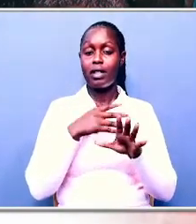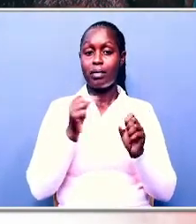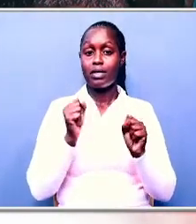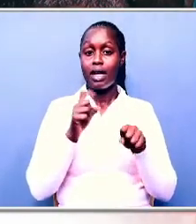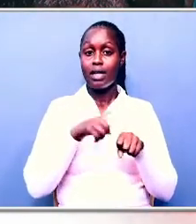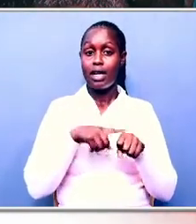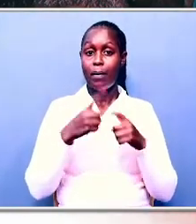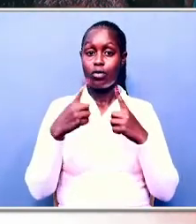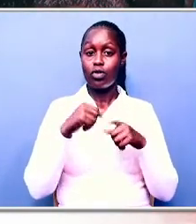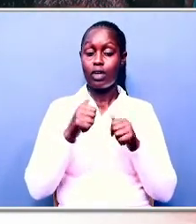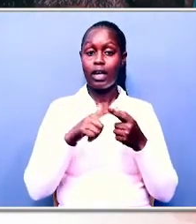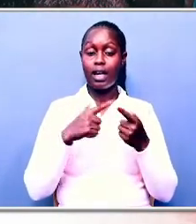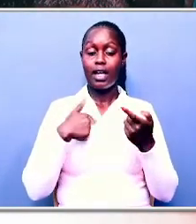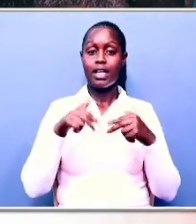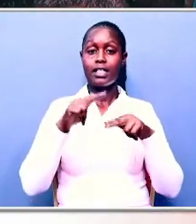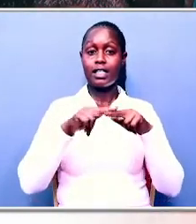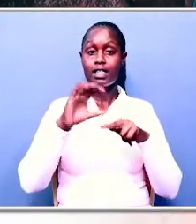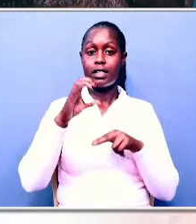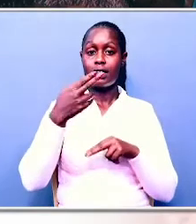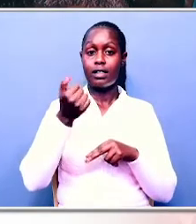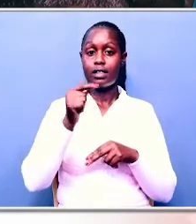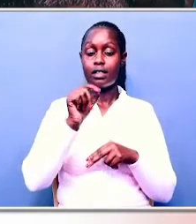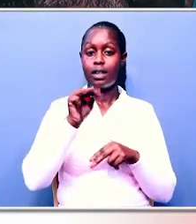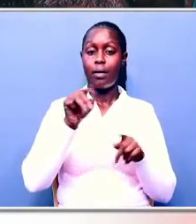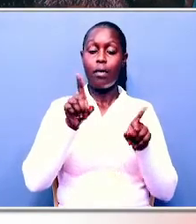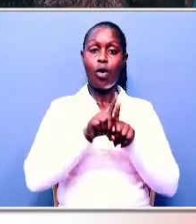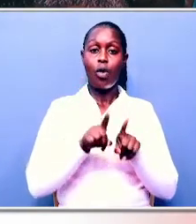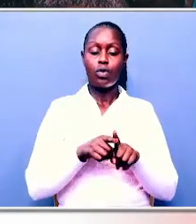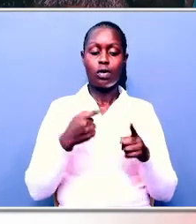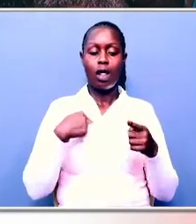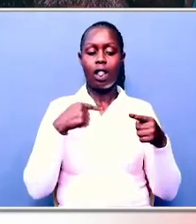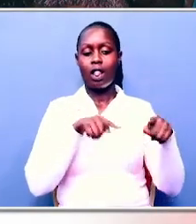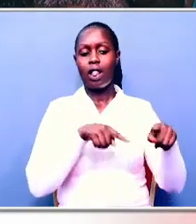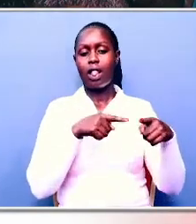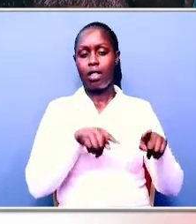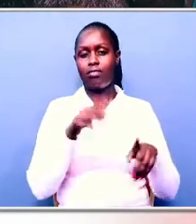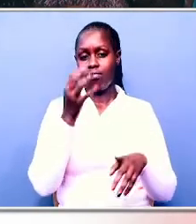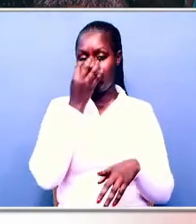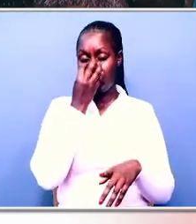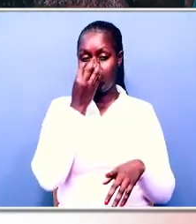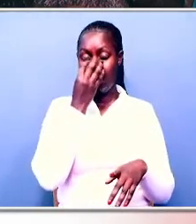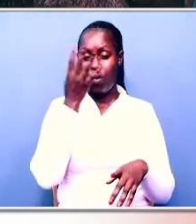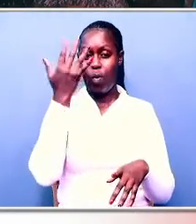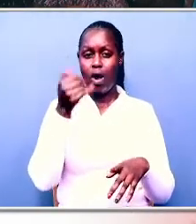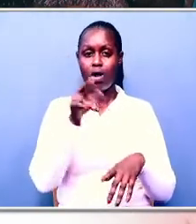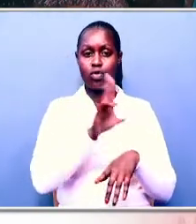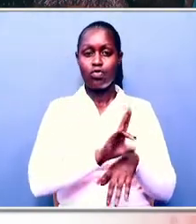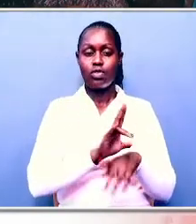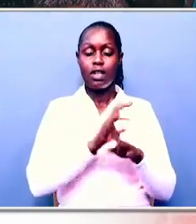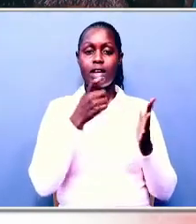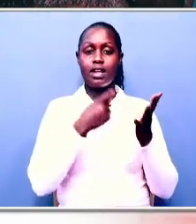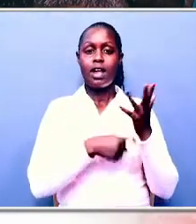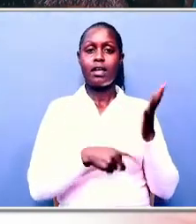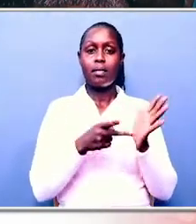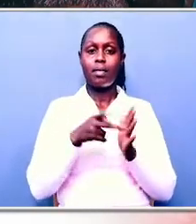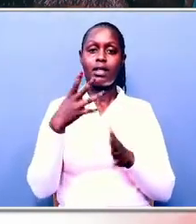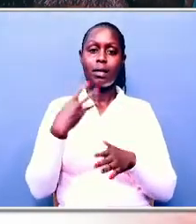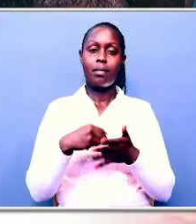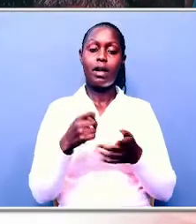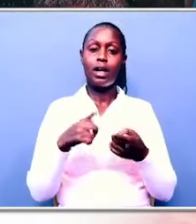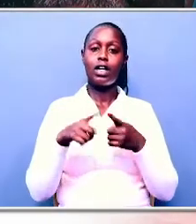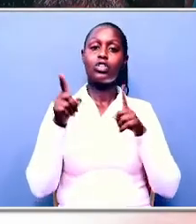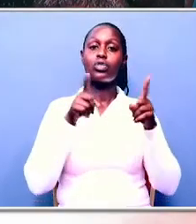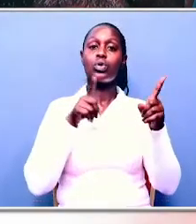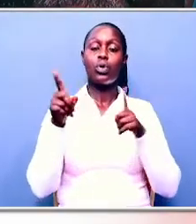addressing a sitting in Chatham House this evening, has also accused Deputy President William Ruto of using taxpayers' money in his recent